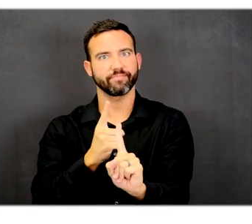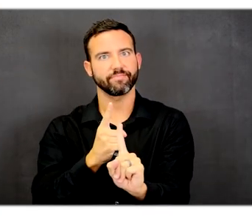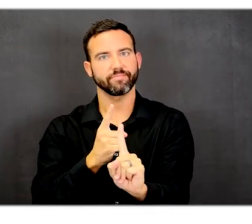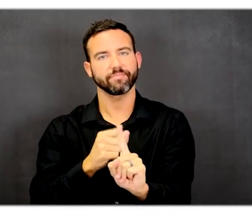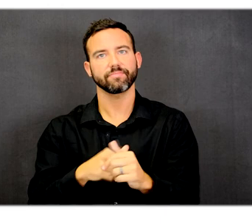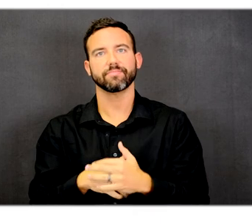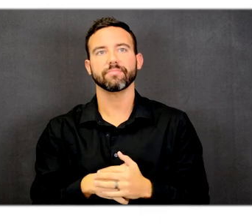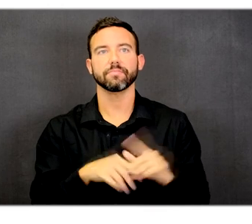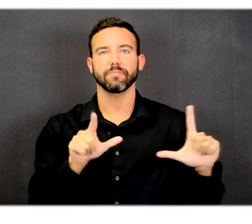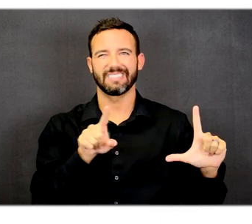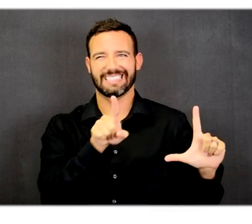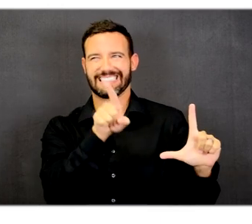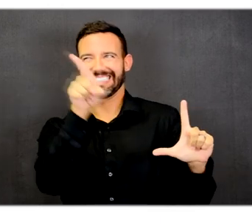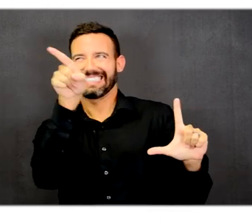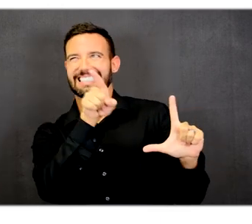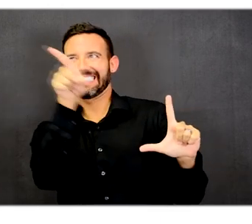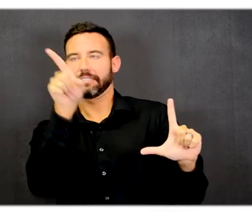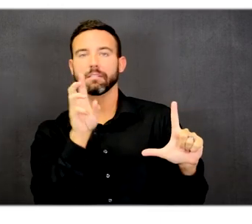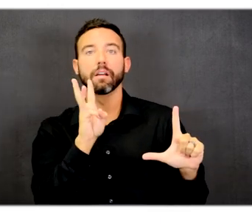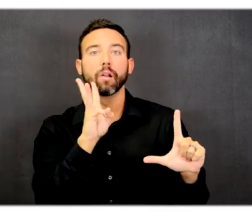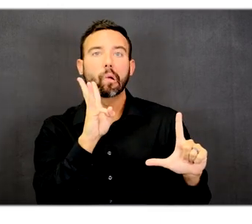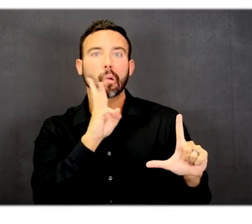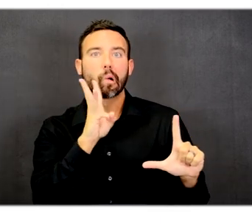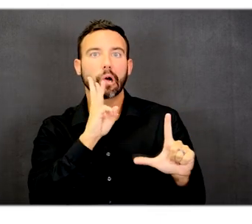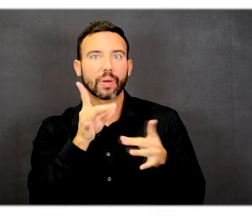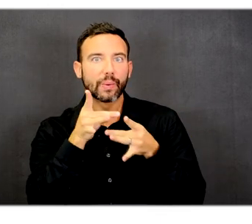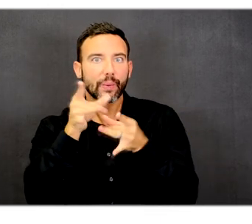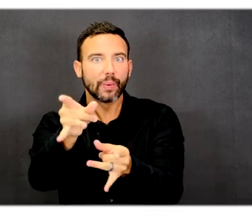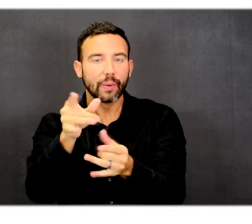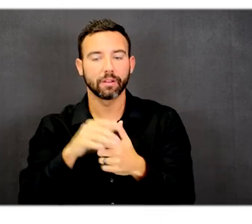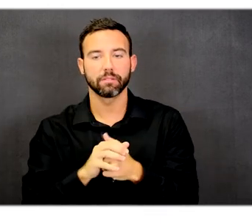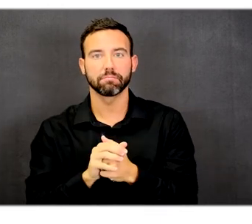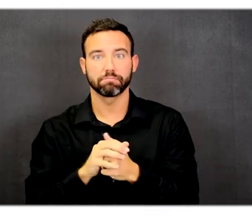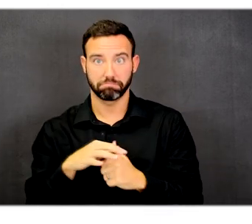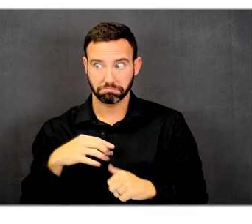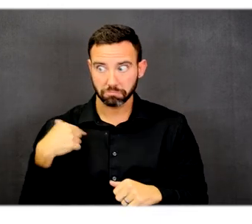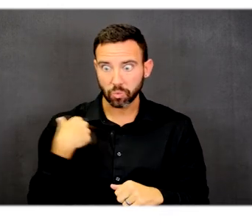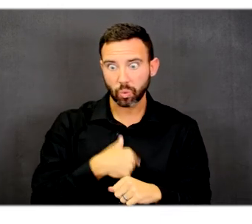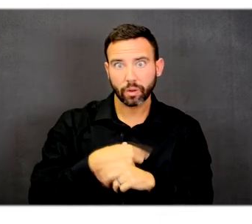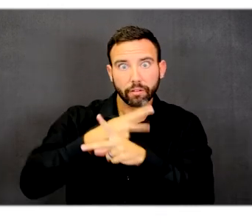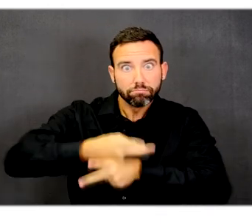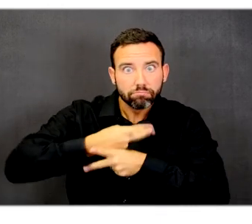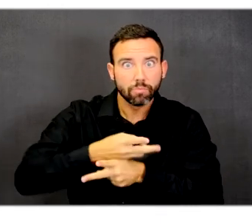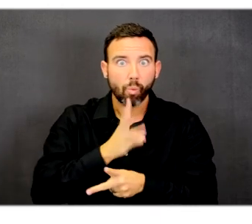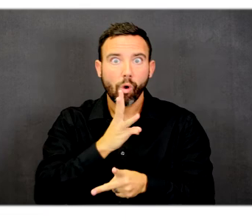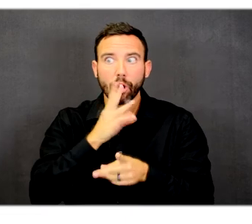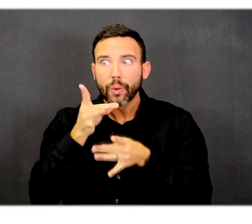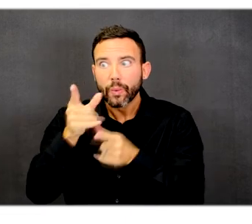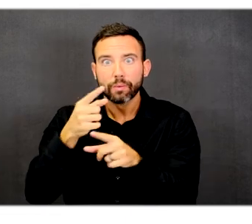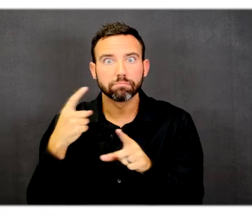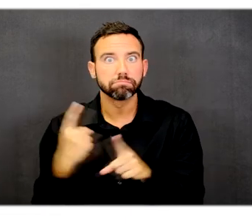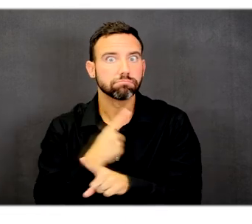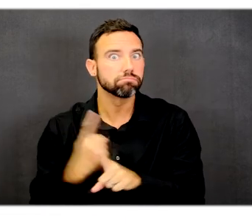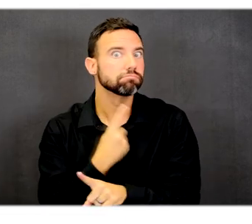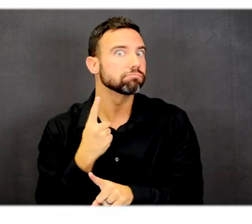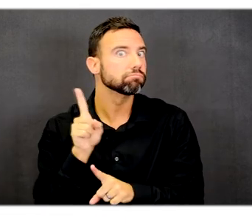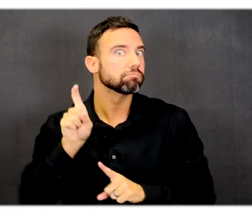position is Water Efficiency, which addresses questions like, did we handle the water efficiency? Do we